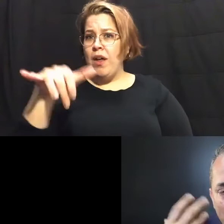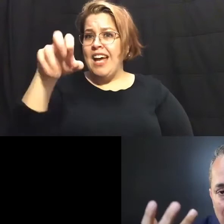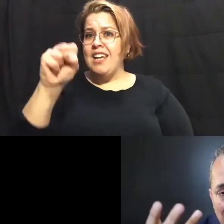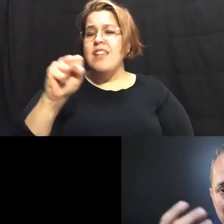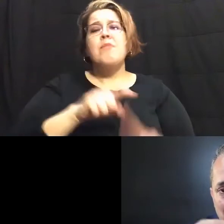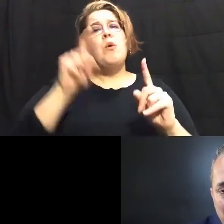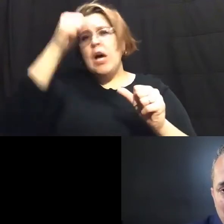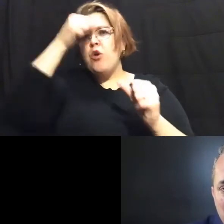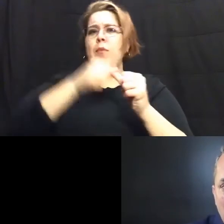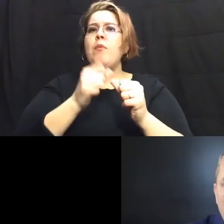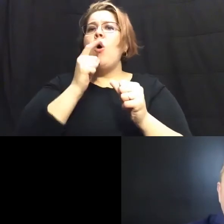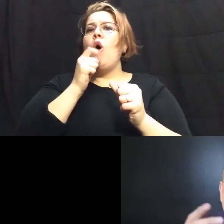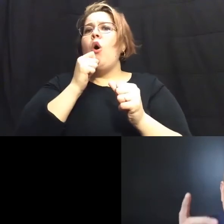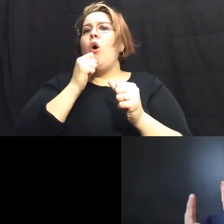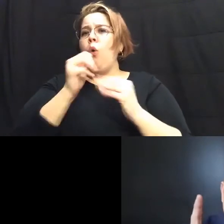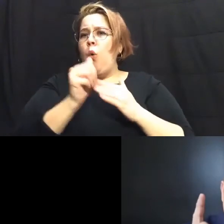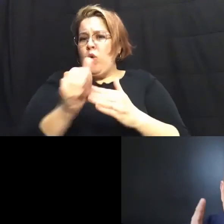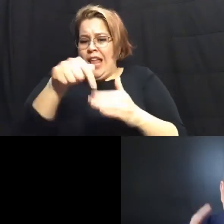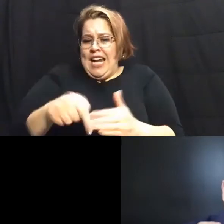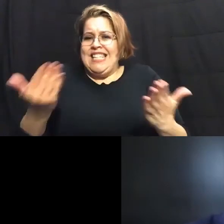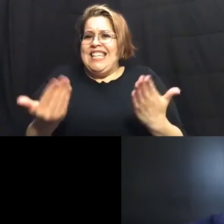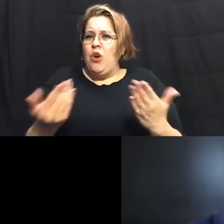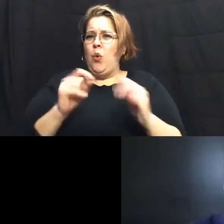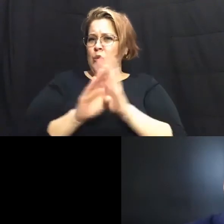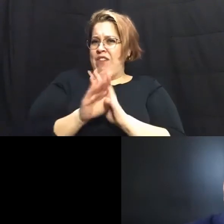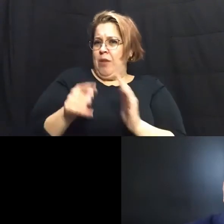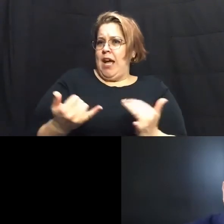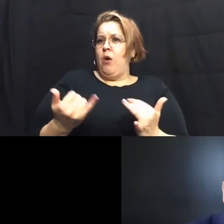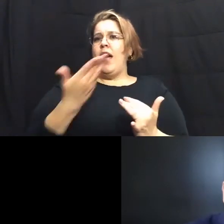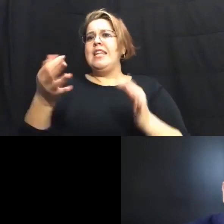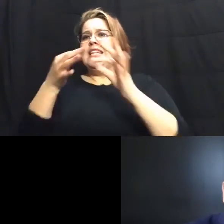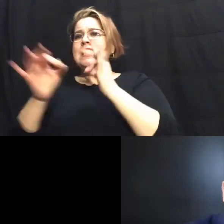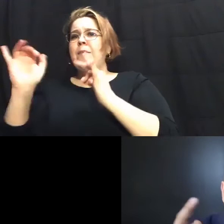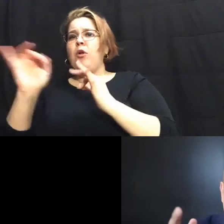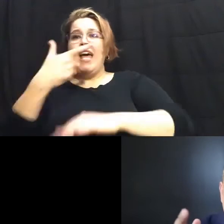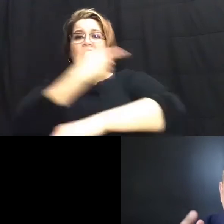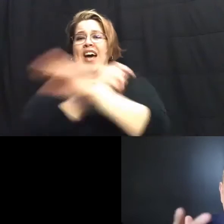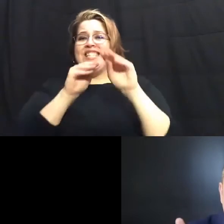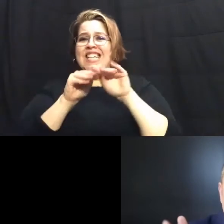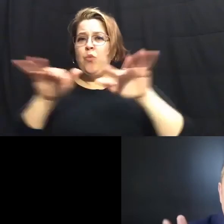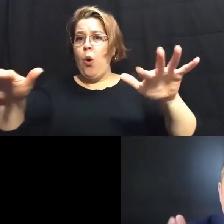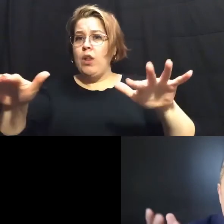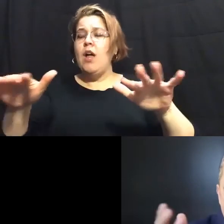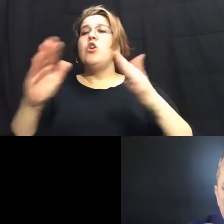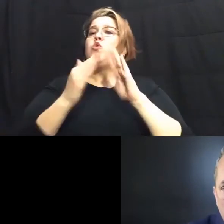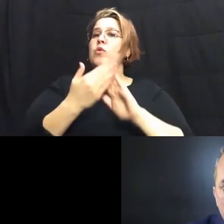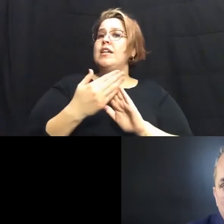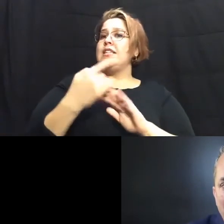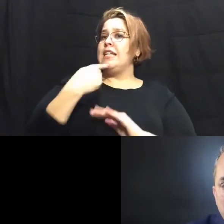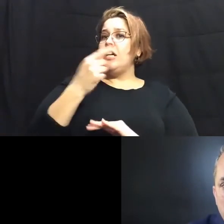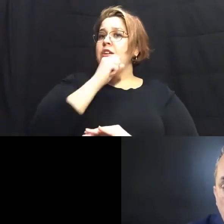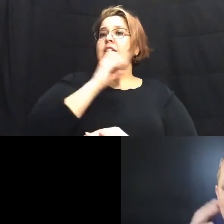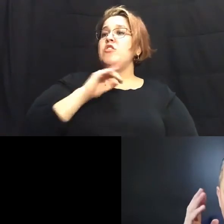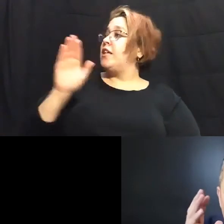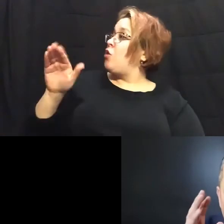remember who got us here we have to take care of them and things as simple as the vaccine rollout right so the city of san antonio tells its seniors here comes a